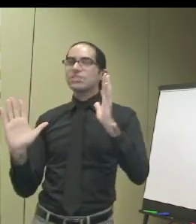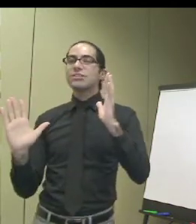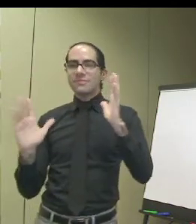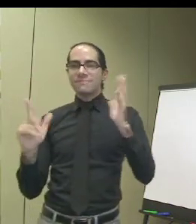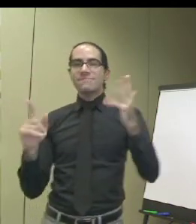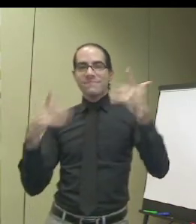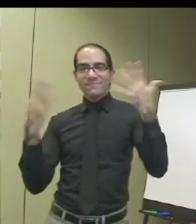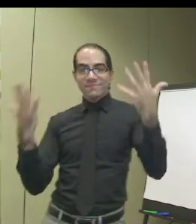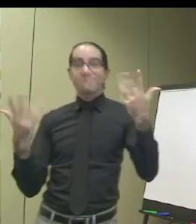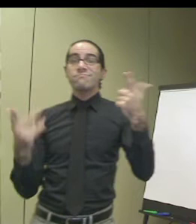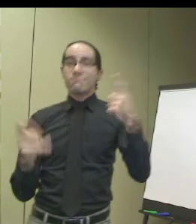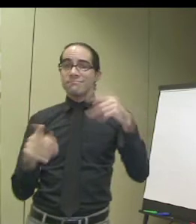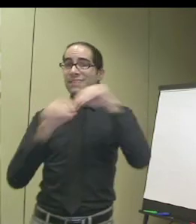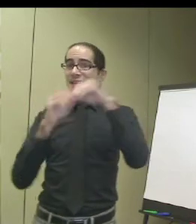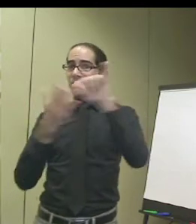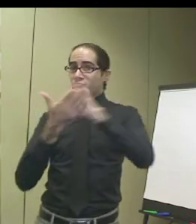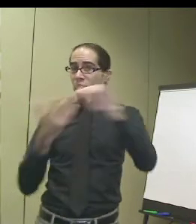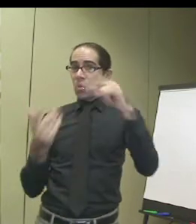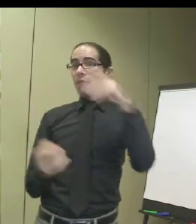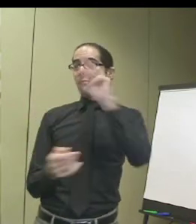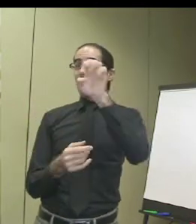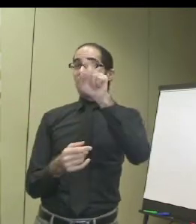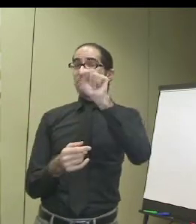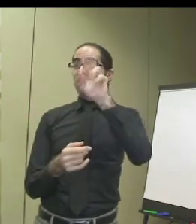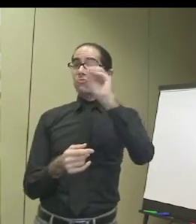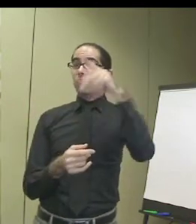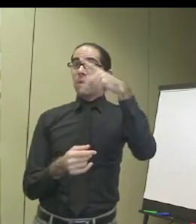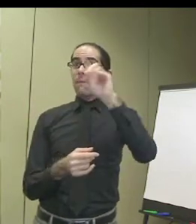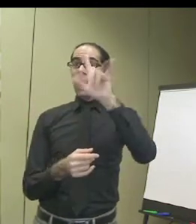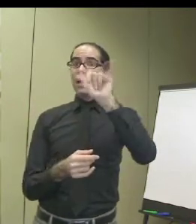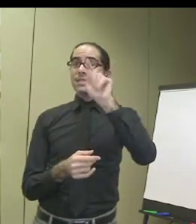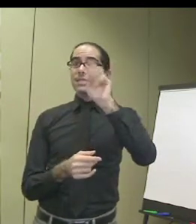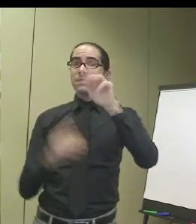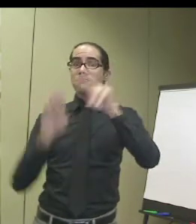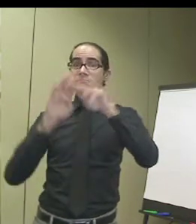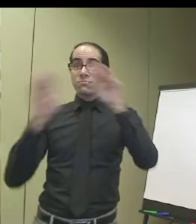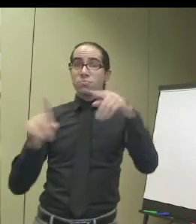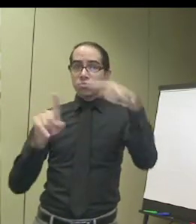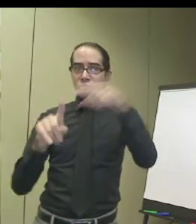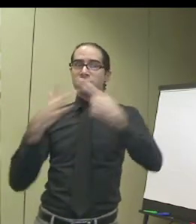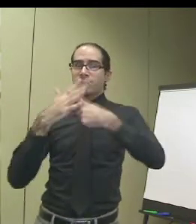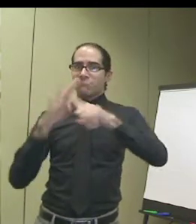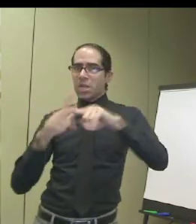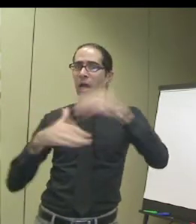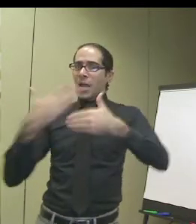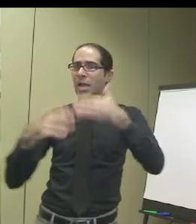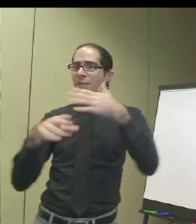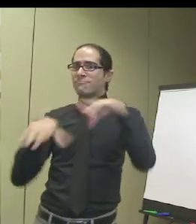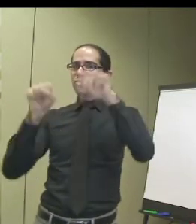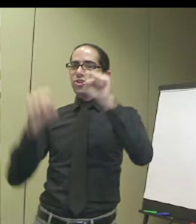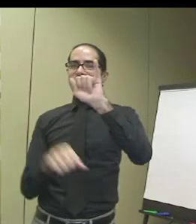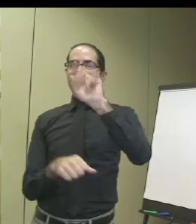We have deaf museum educators. In New York. At the Metropolitan Museum.